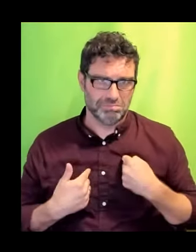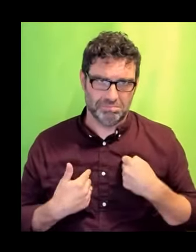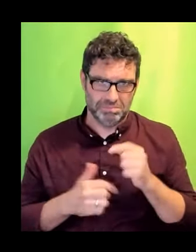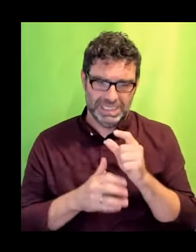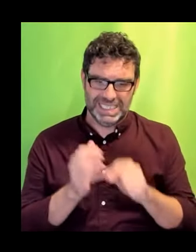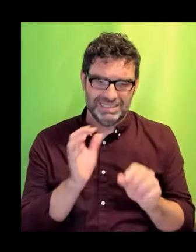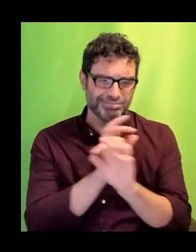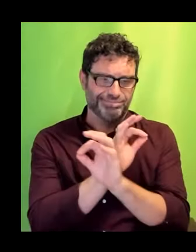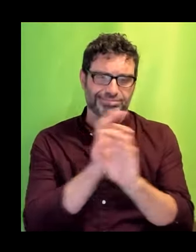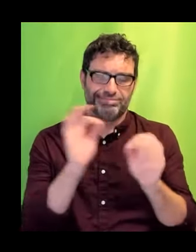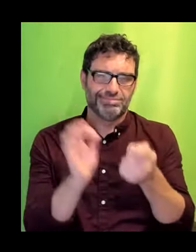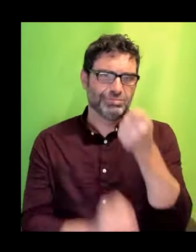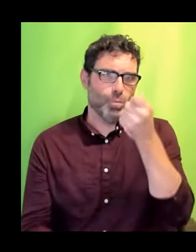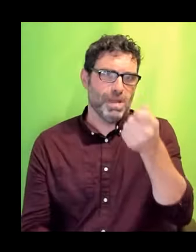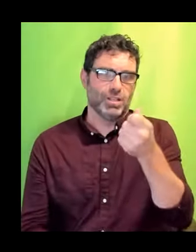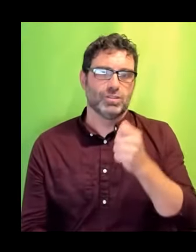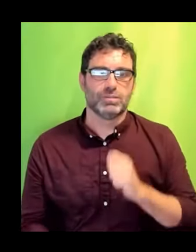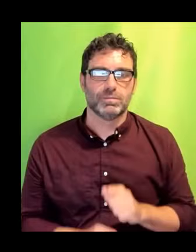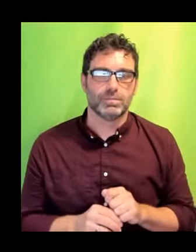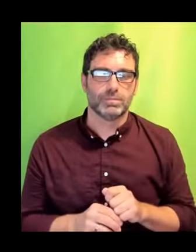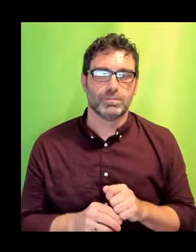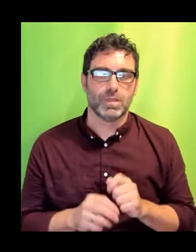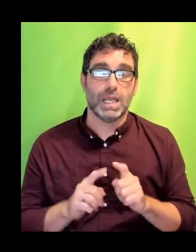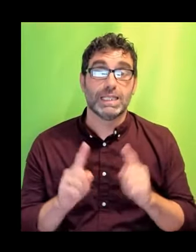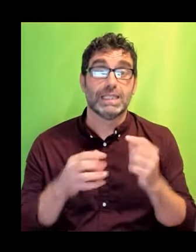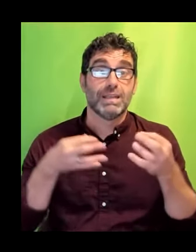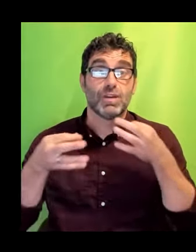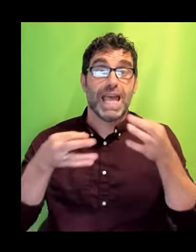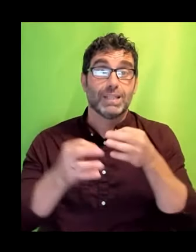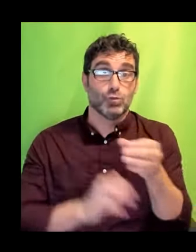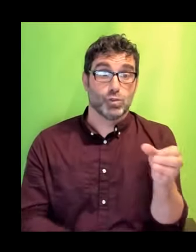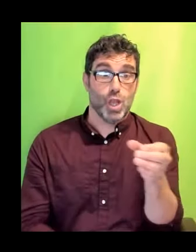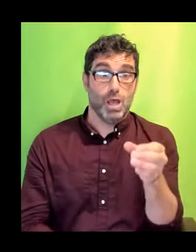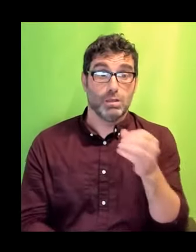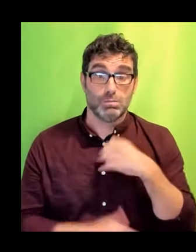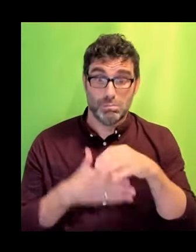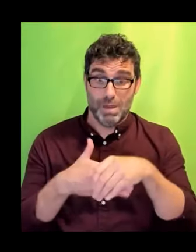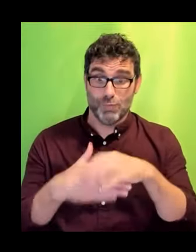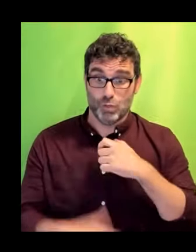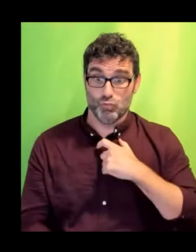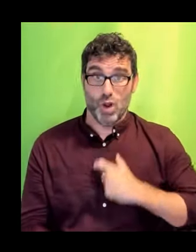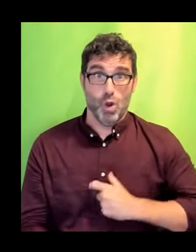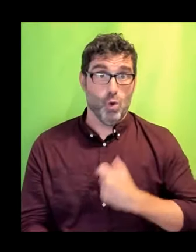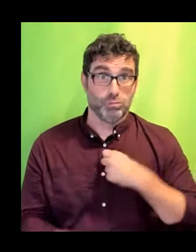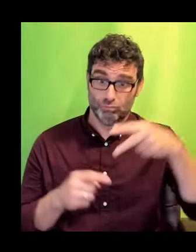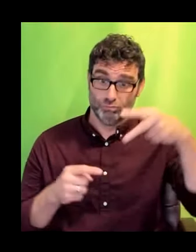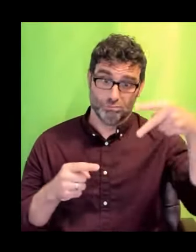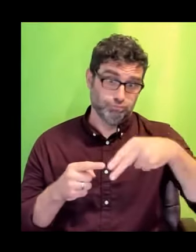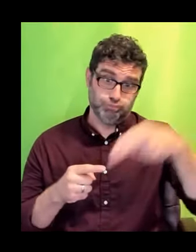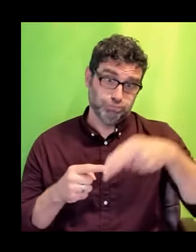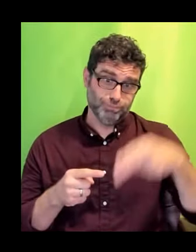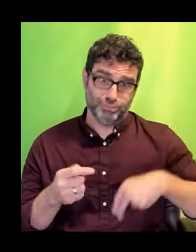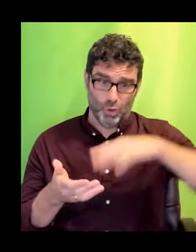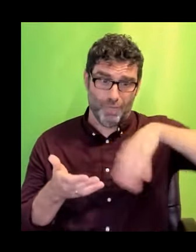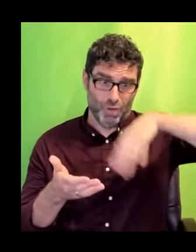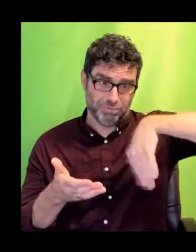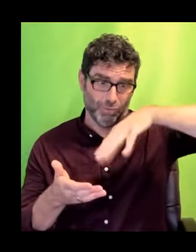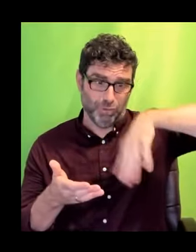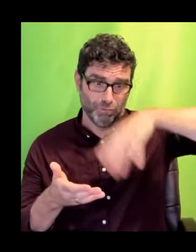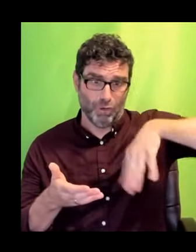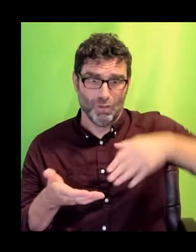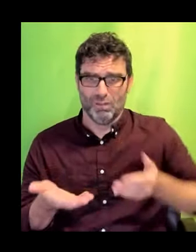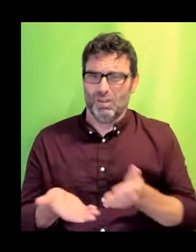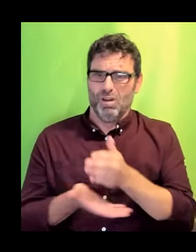Another actor was cast and my friend's part trimmed almost to nothing. As such, they were given an awful lot of standing around to do,